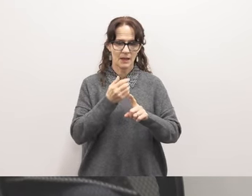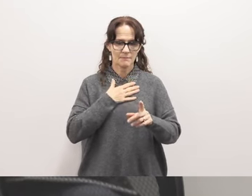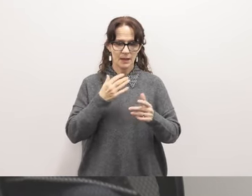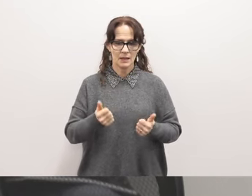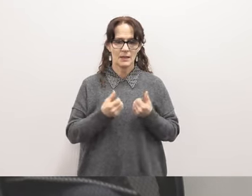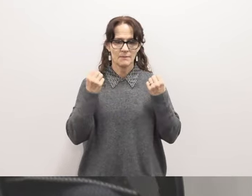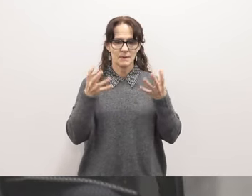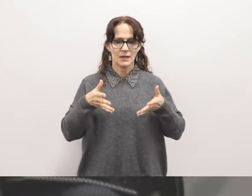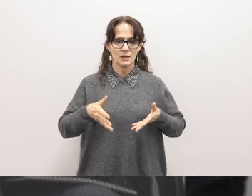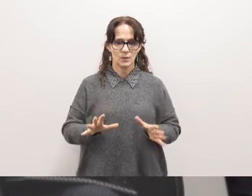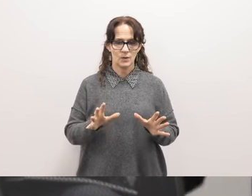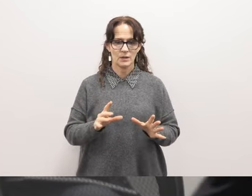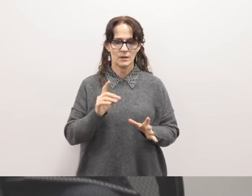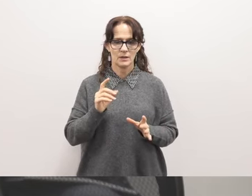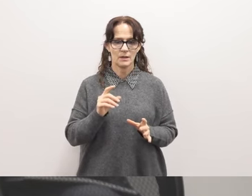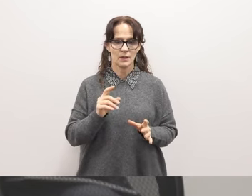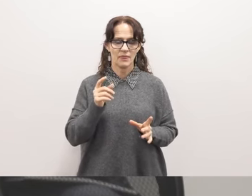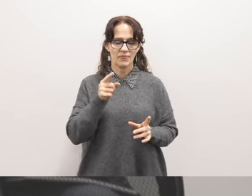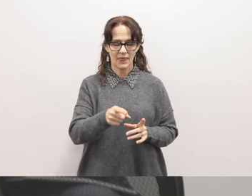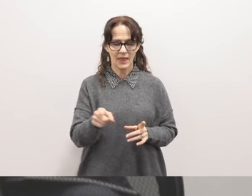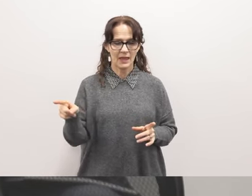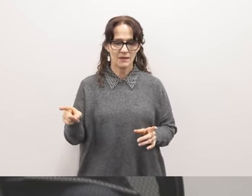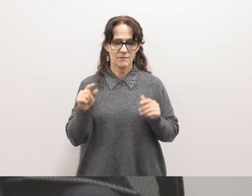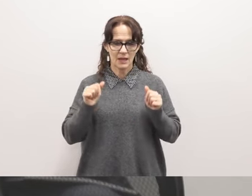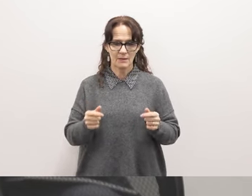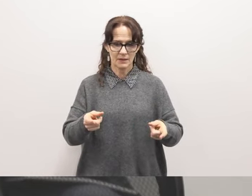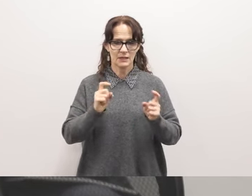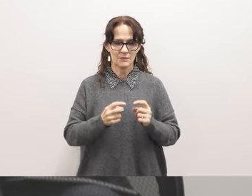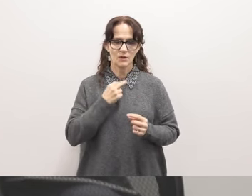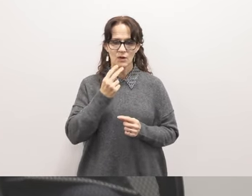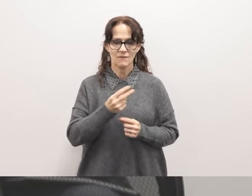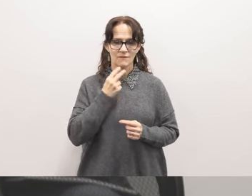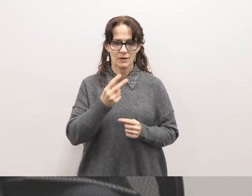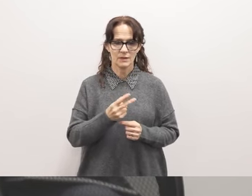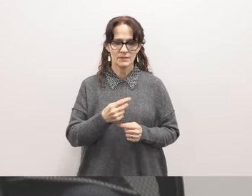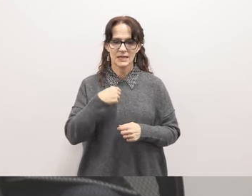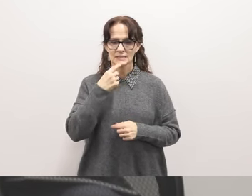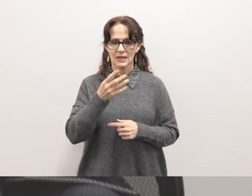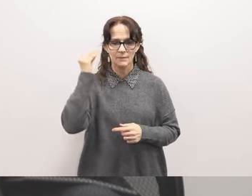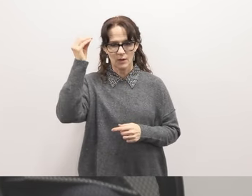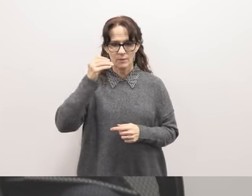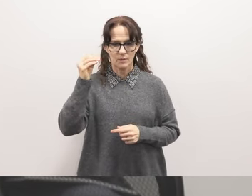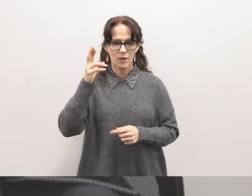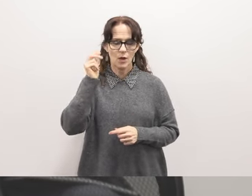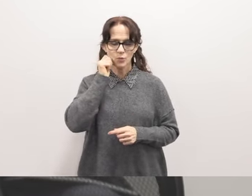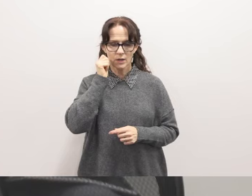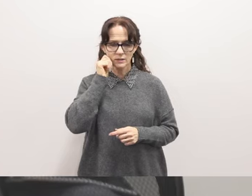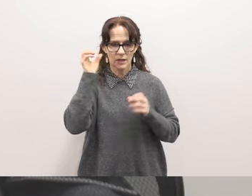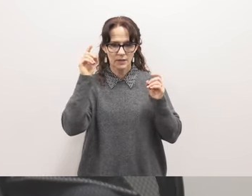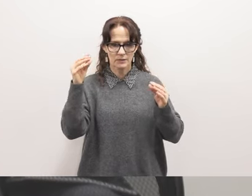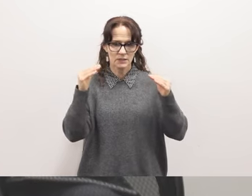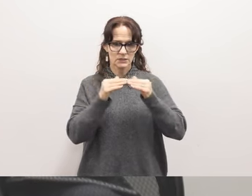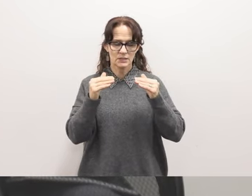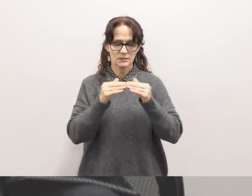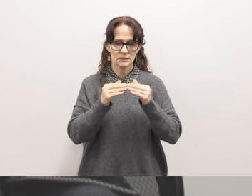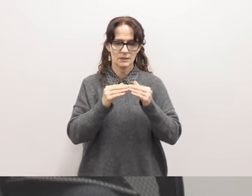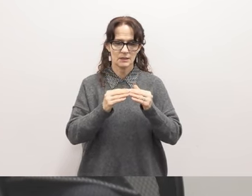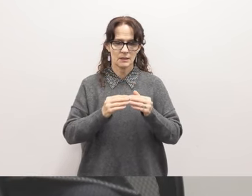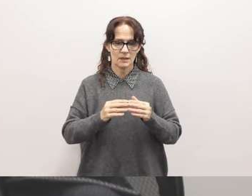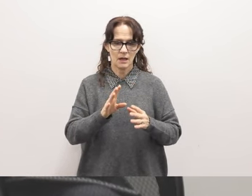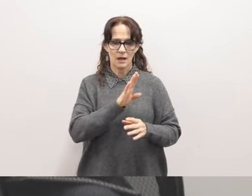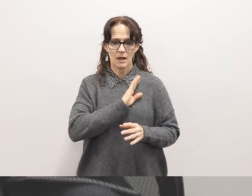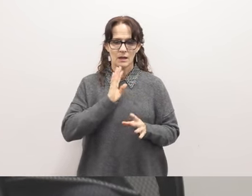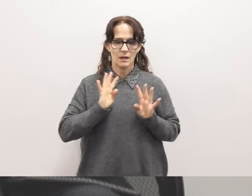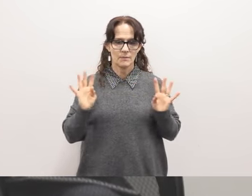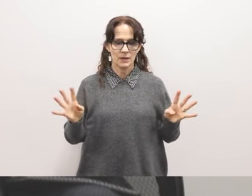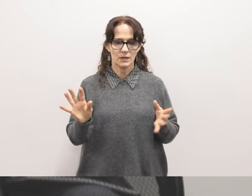many ways. One being, they have been able to give me a voice to say my opinion on racial and educational justice by being on a panel